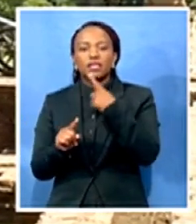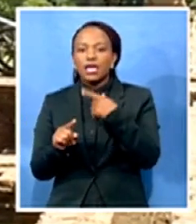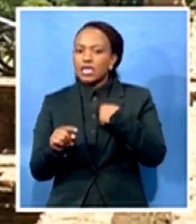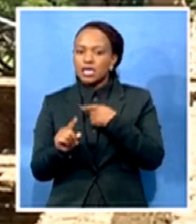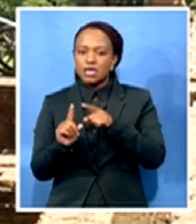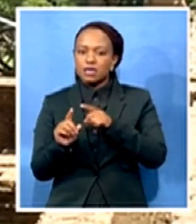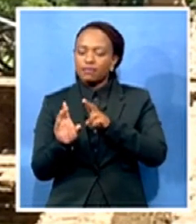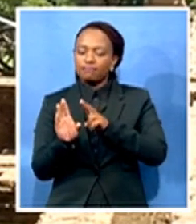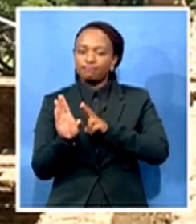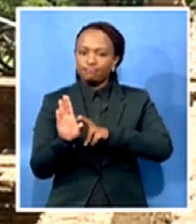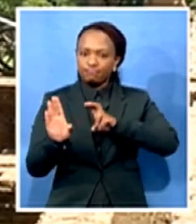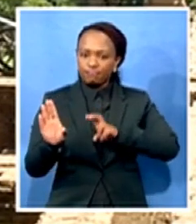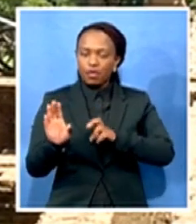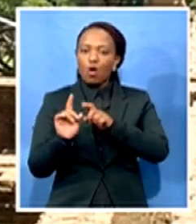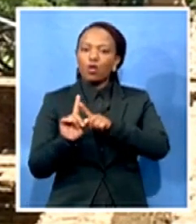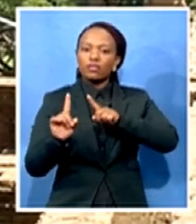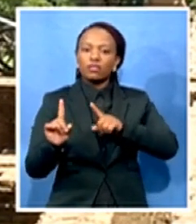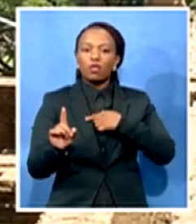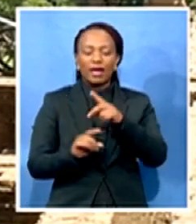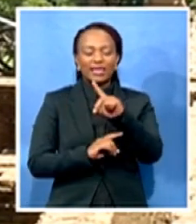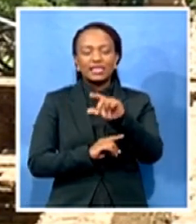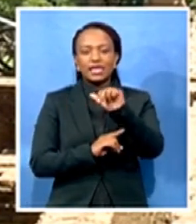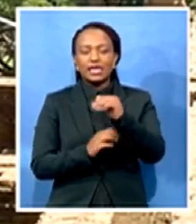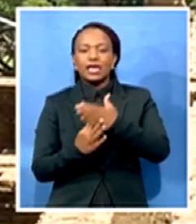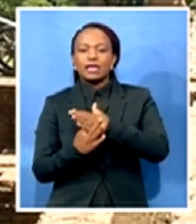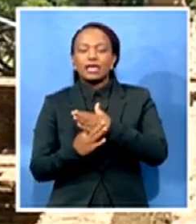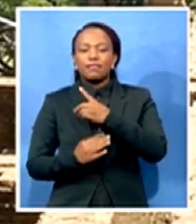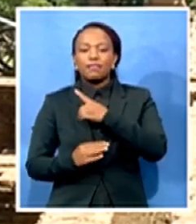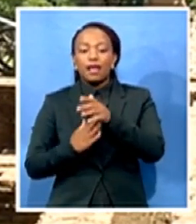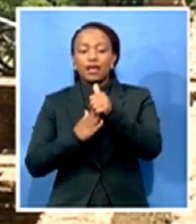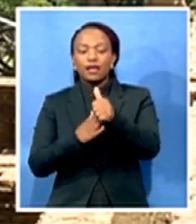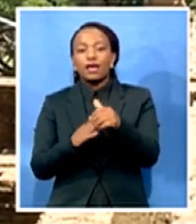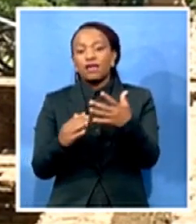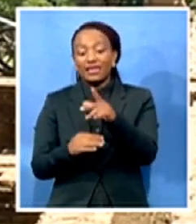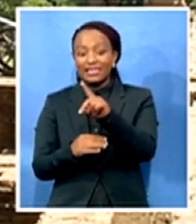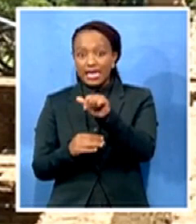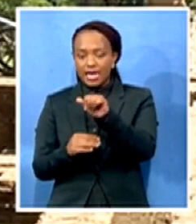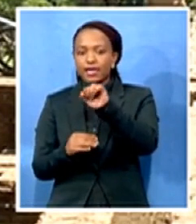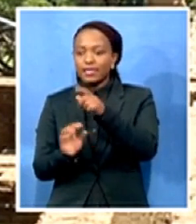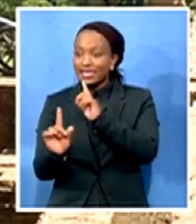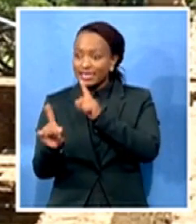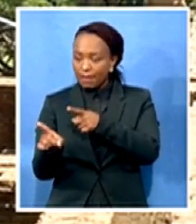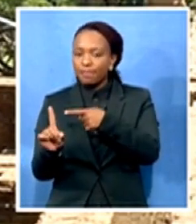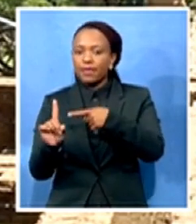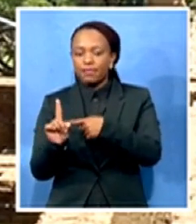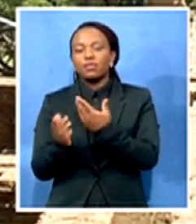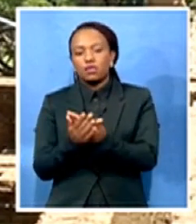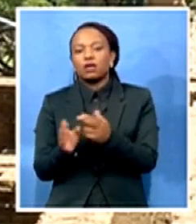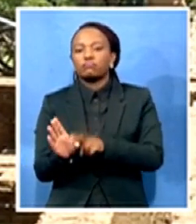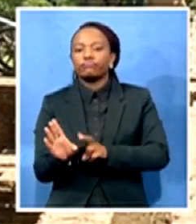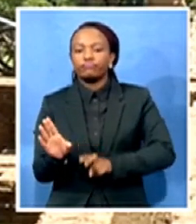interim leader unless his party instructs him to do so. Sipo Stirman, SABC News in